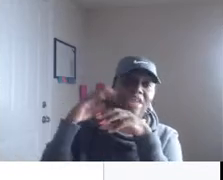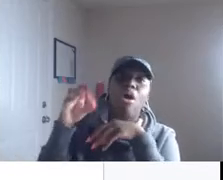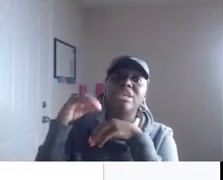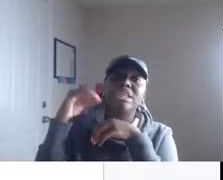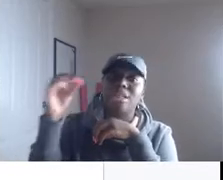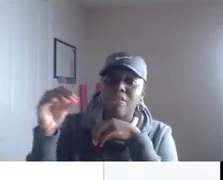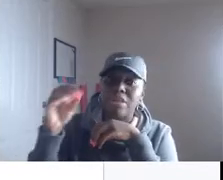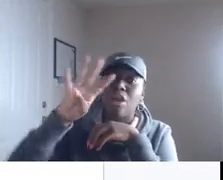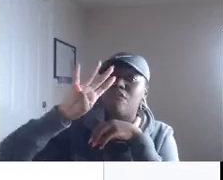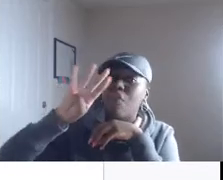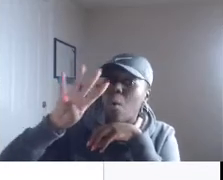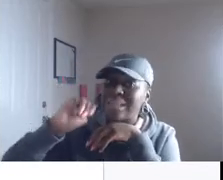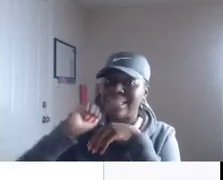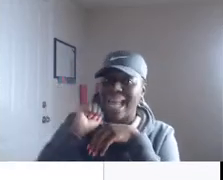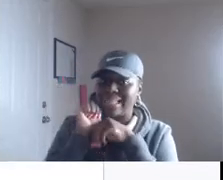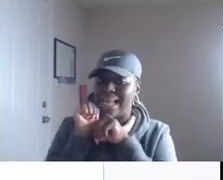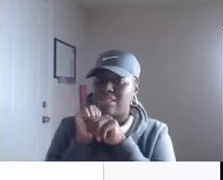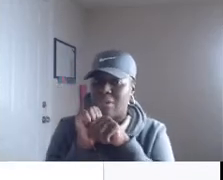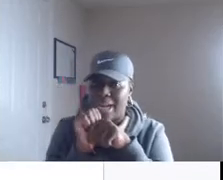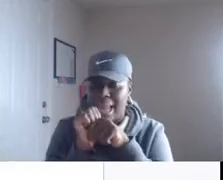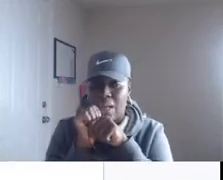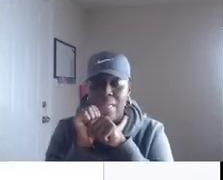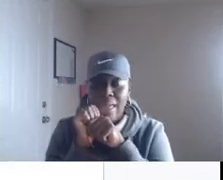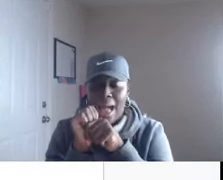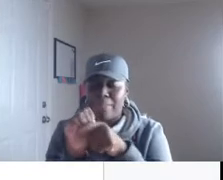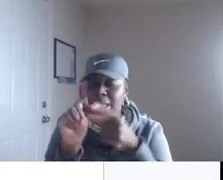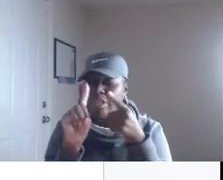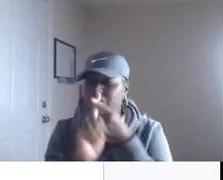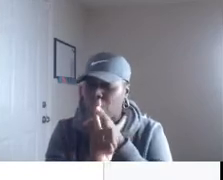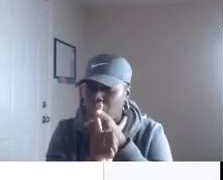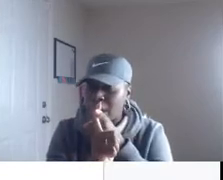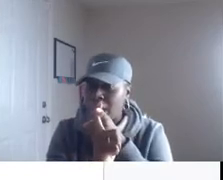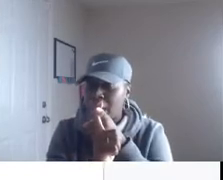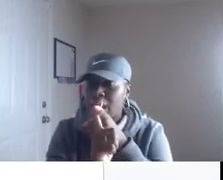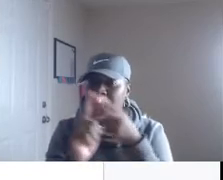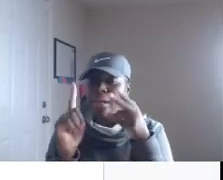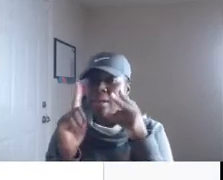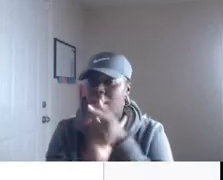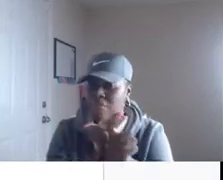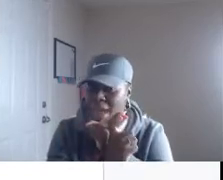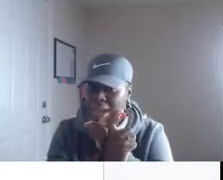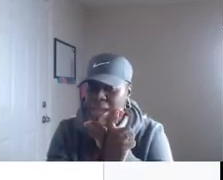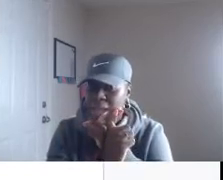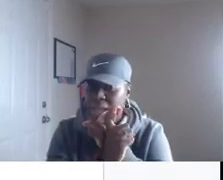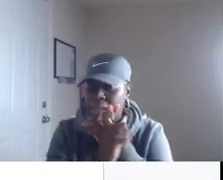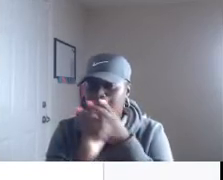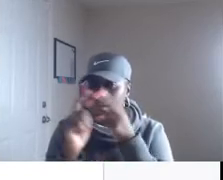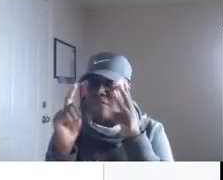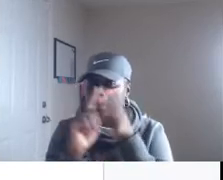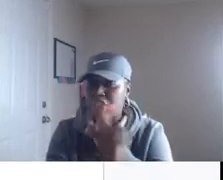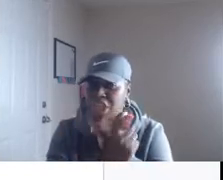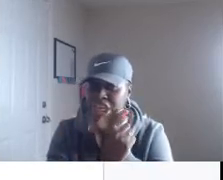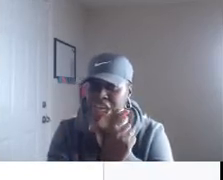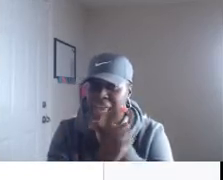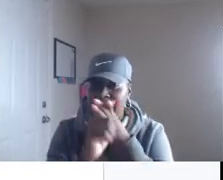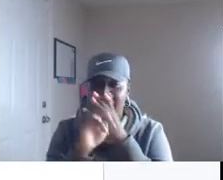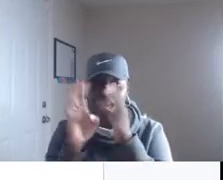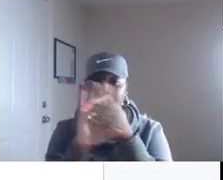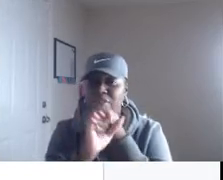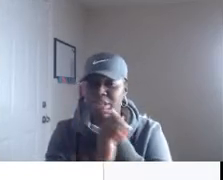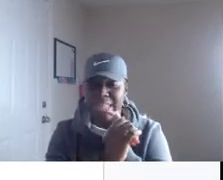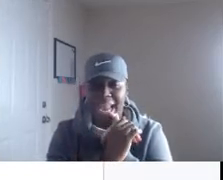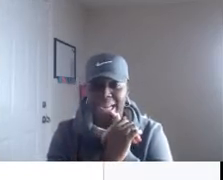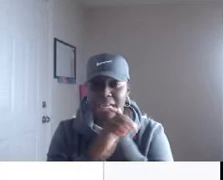they only service four states as of right now i believe it's florida nevada virginia